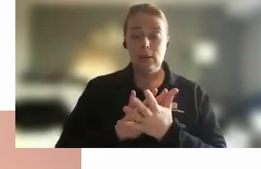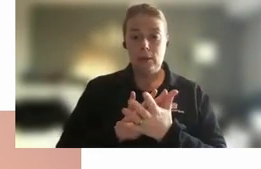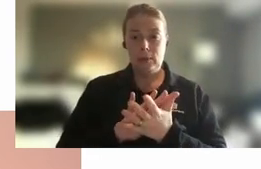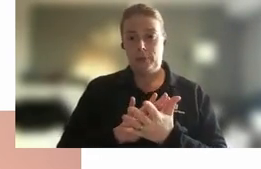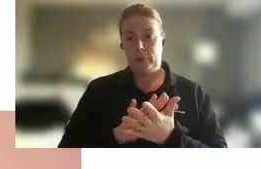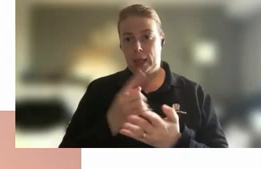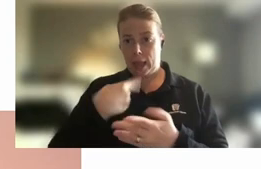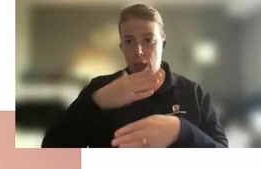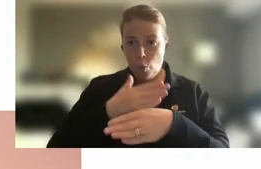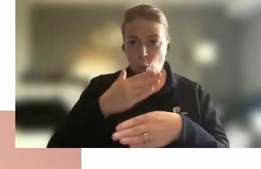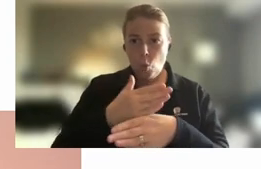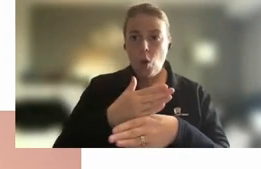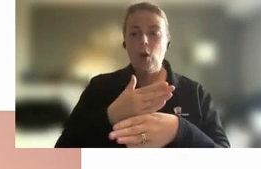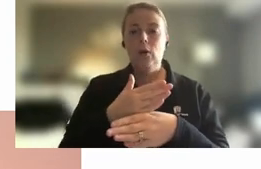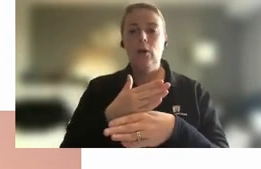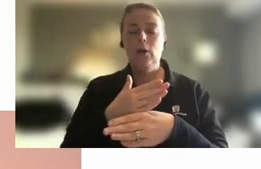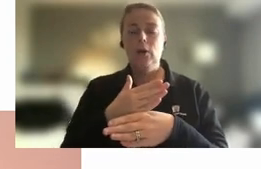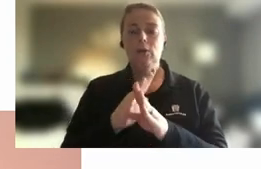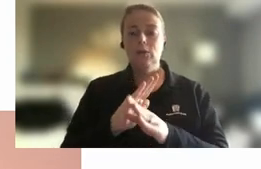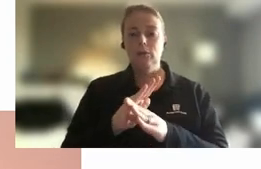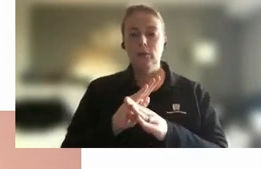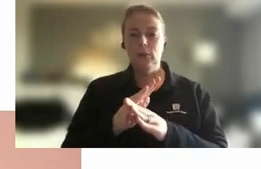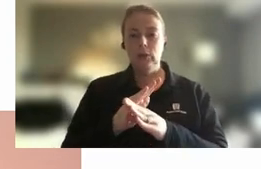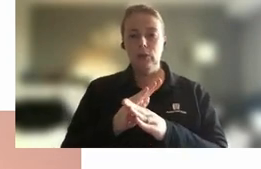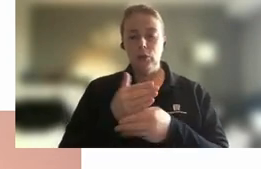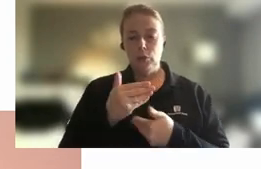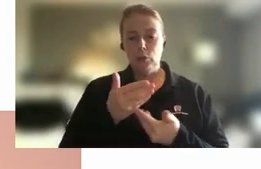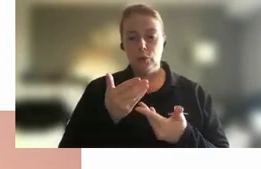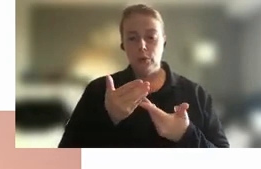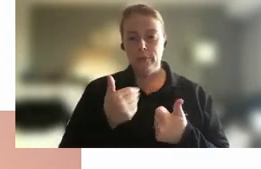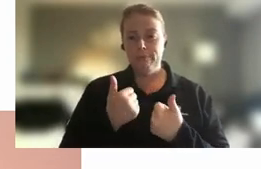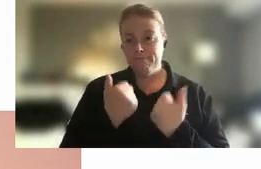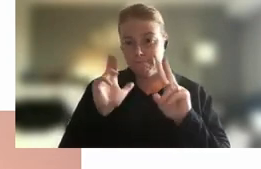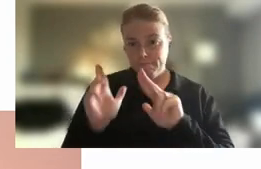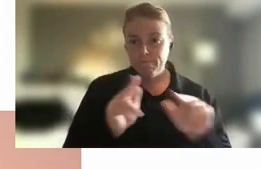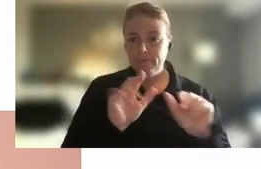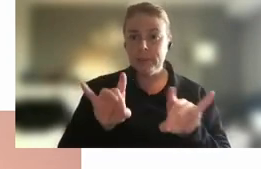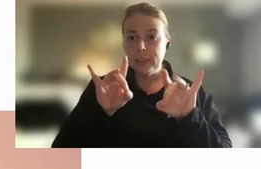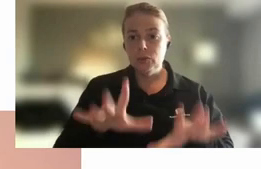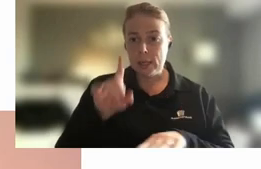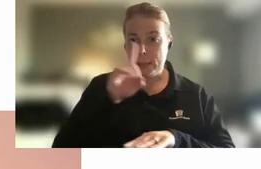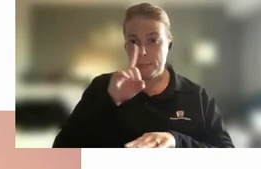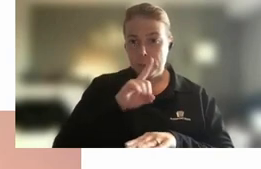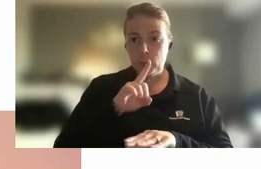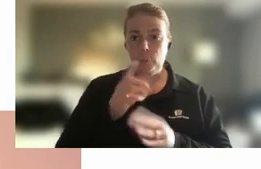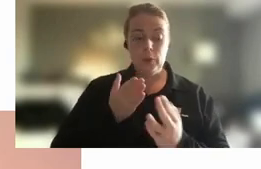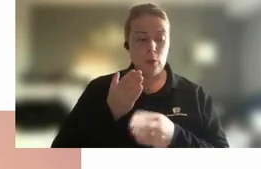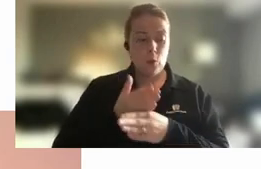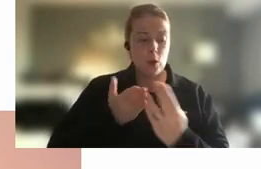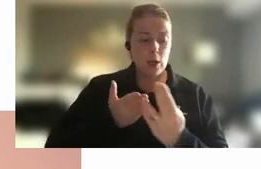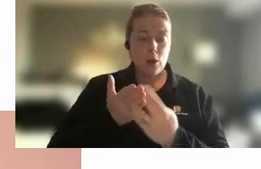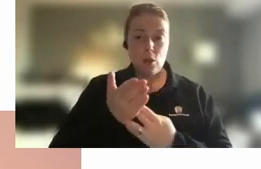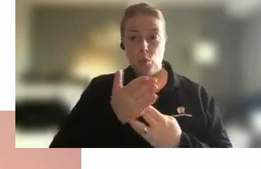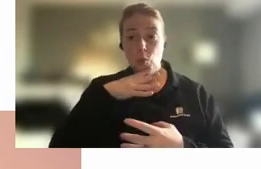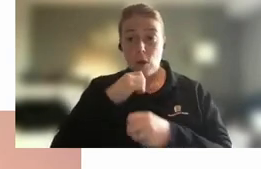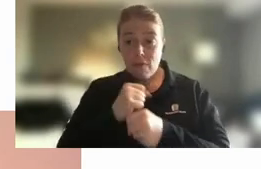so that we can serve the Australian people as effectively as possible working through the government through the parliament